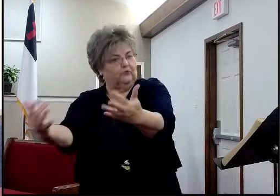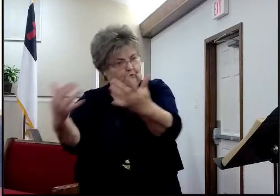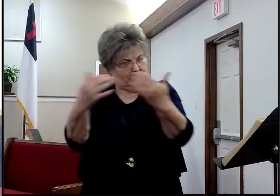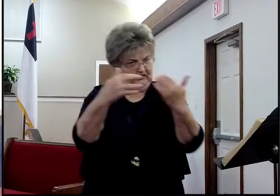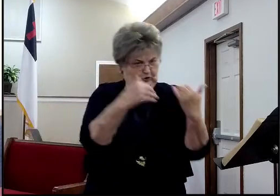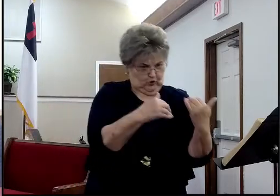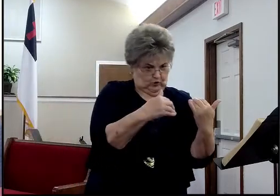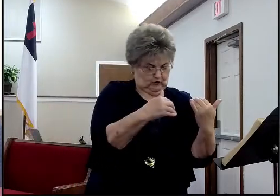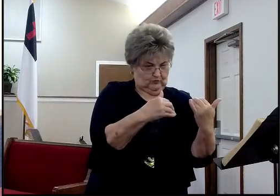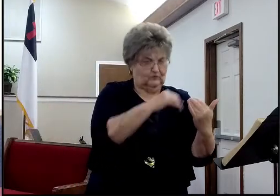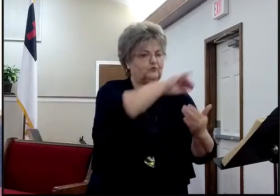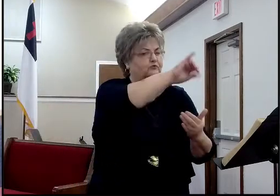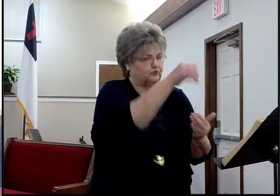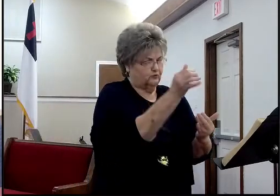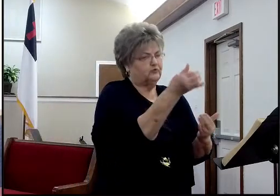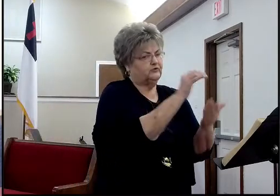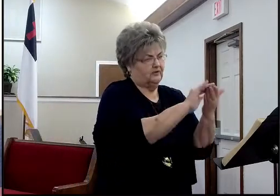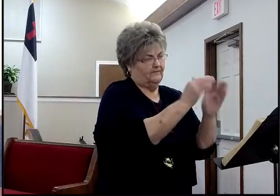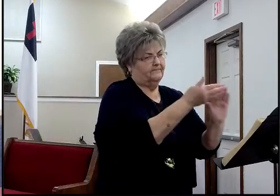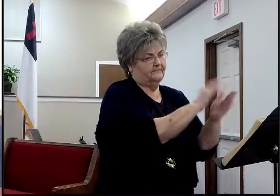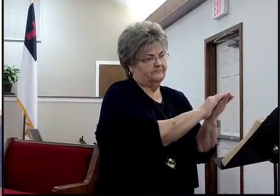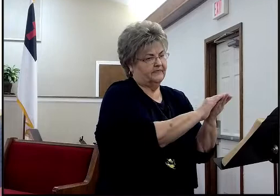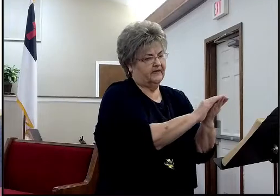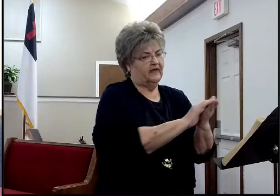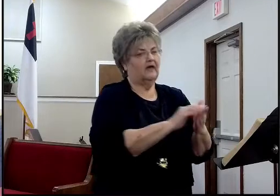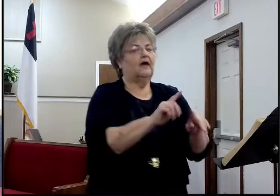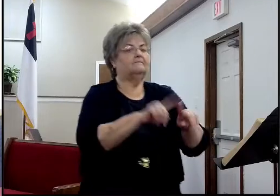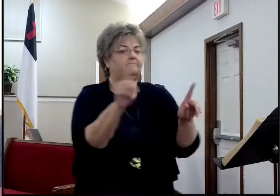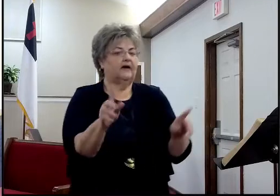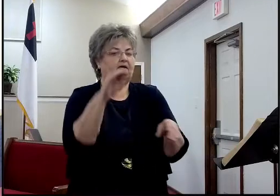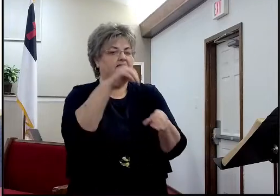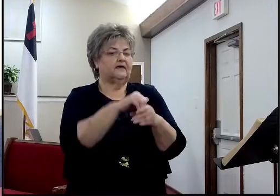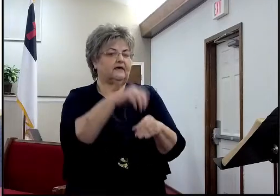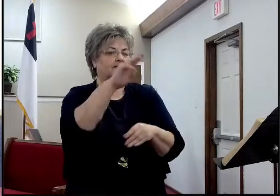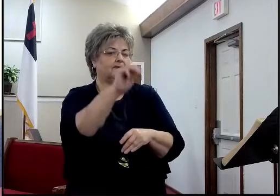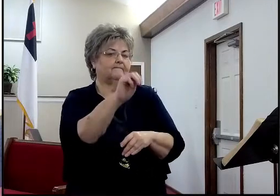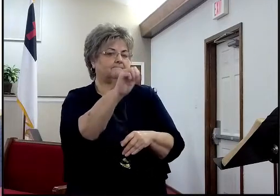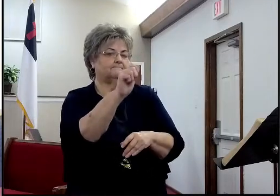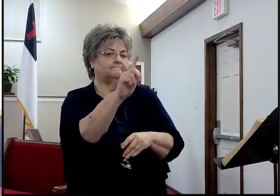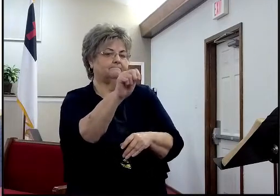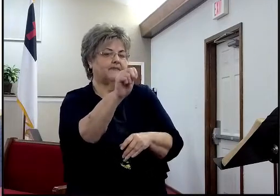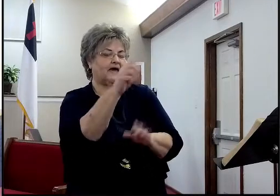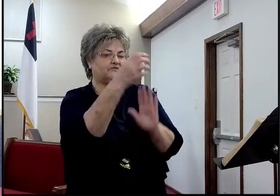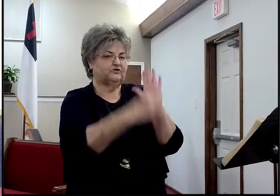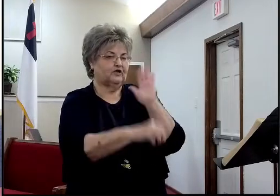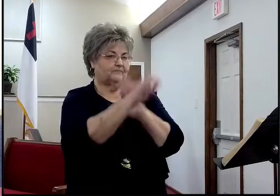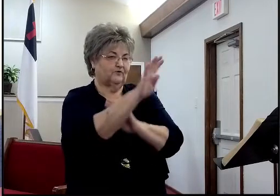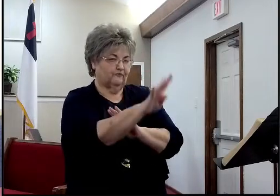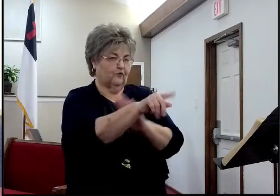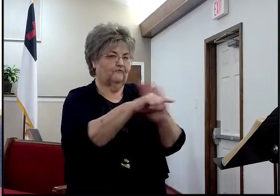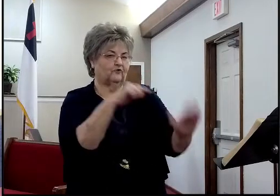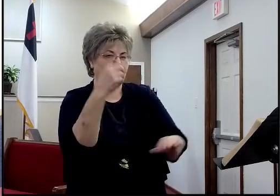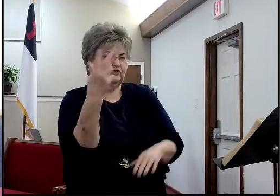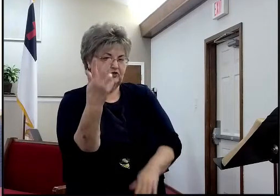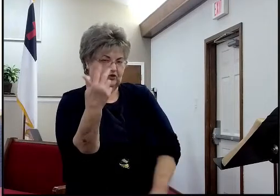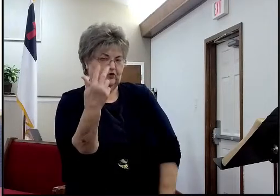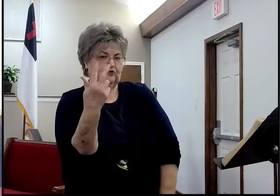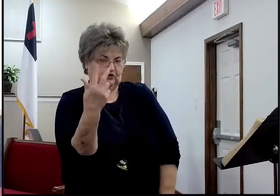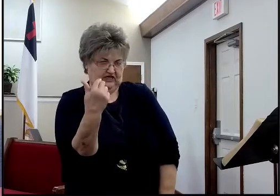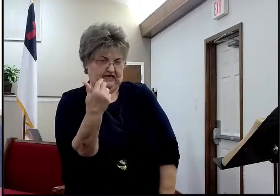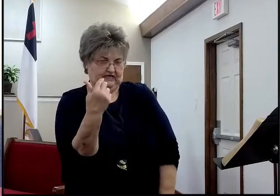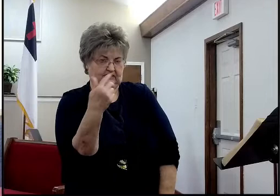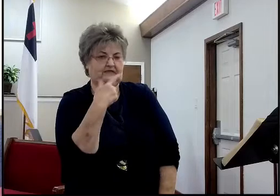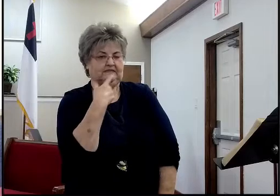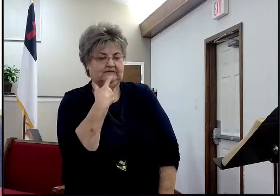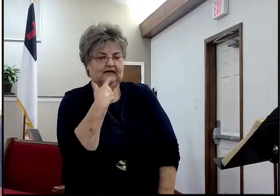returned, that's, the Bible is very clear about that, however, in verse number 13, of Matthew chapter number four, I think I'm in the right place,